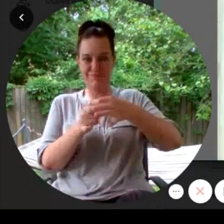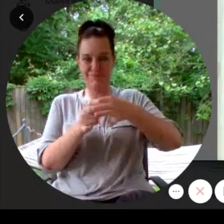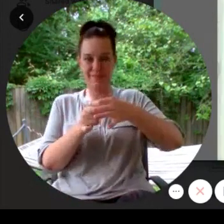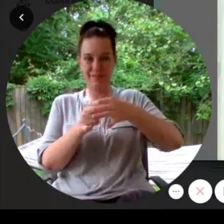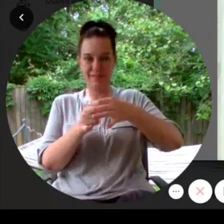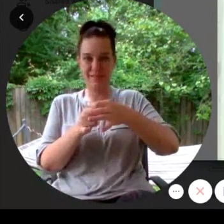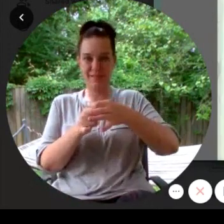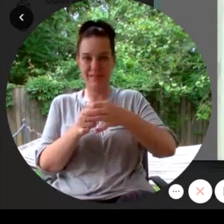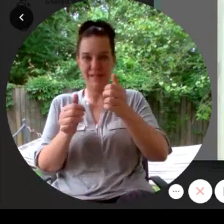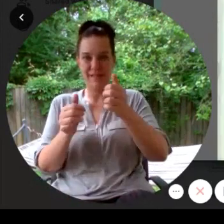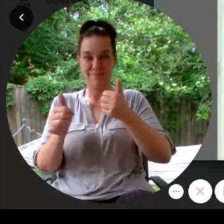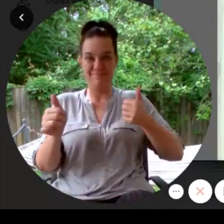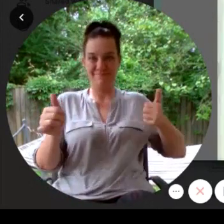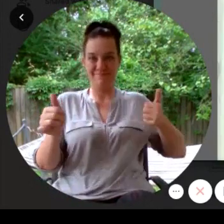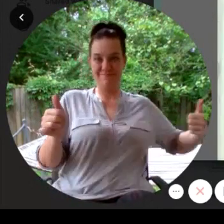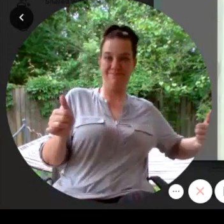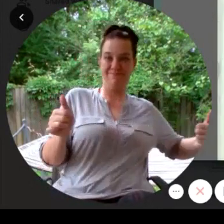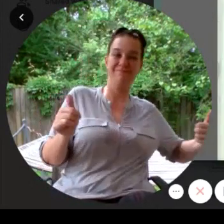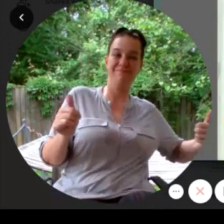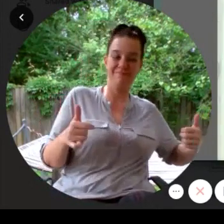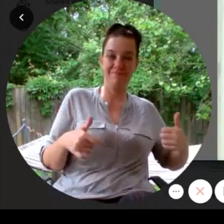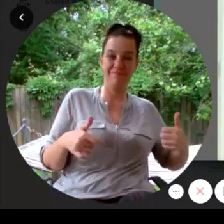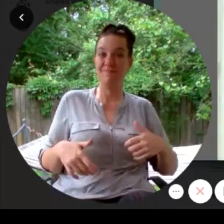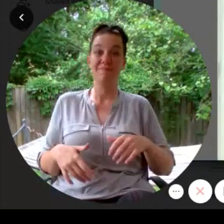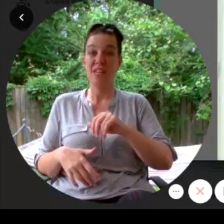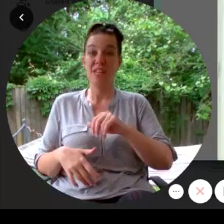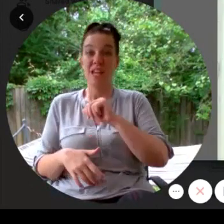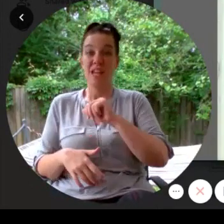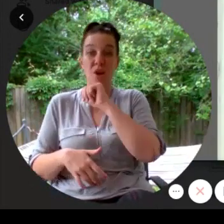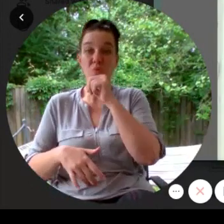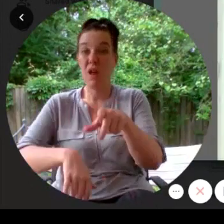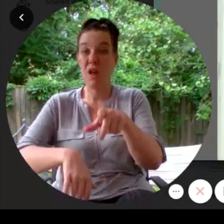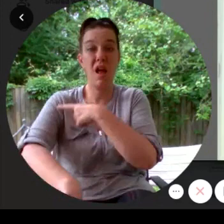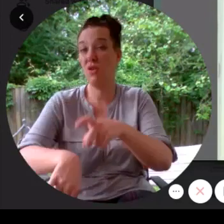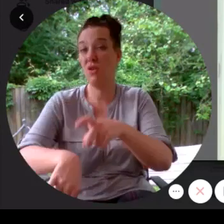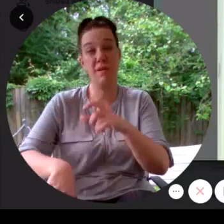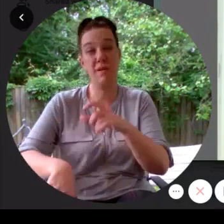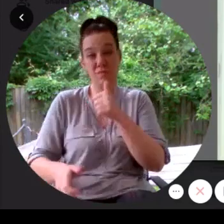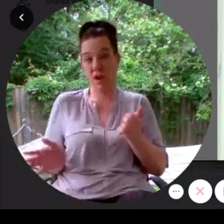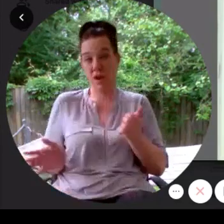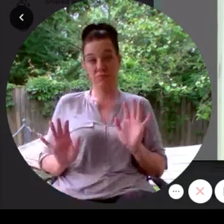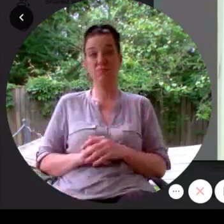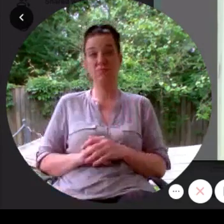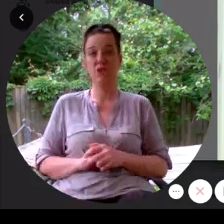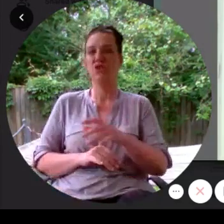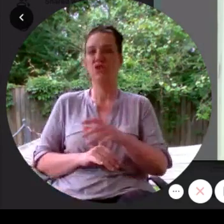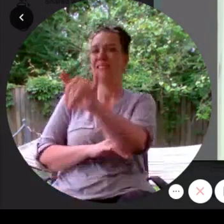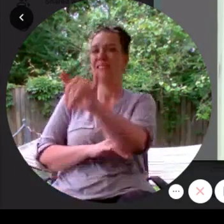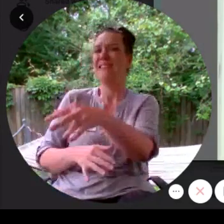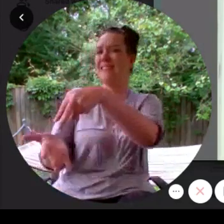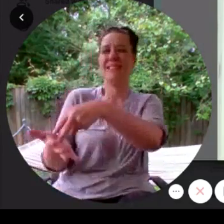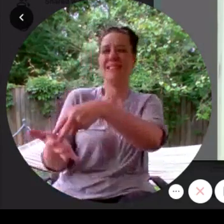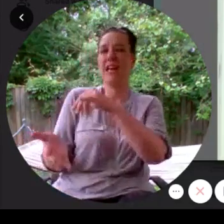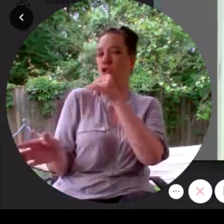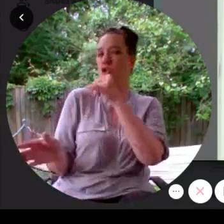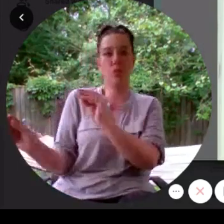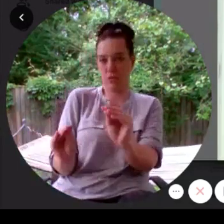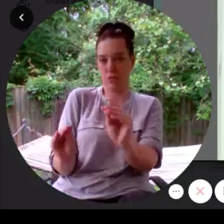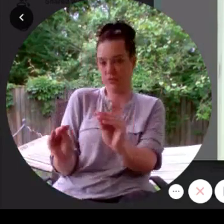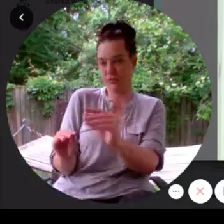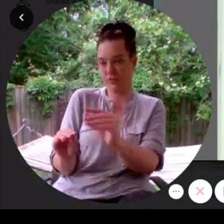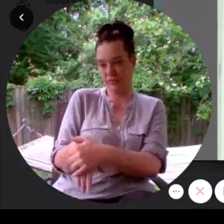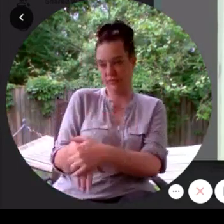he backed away. We won't be long, sir. Just stay there and don't move.